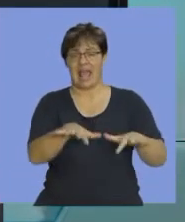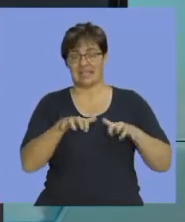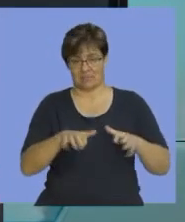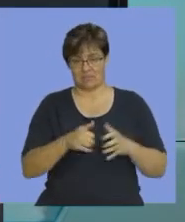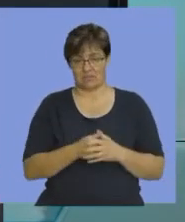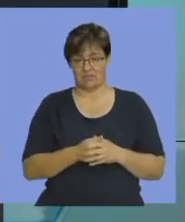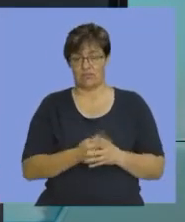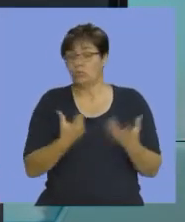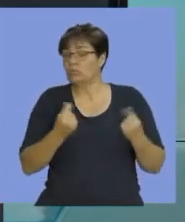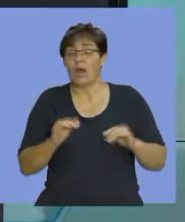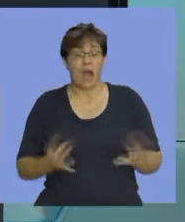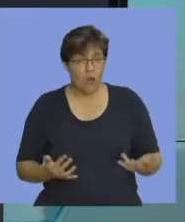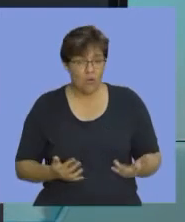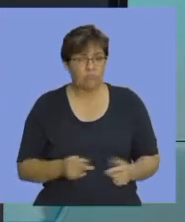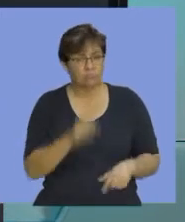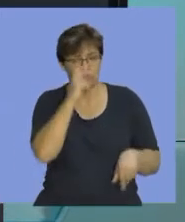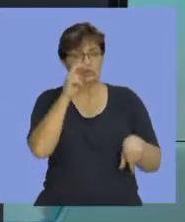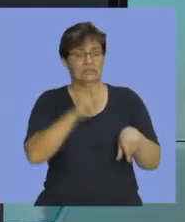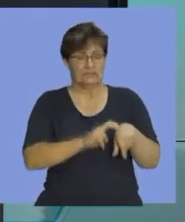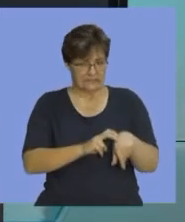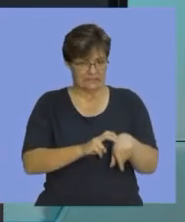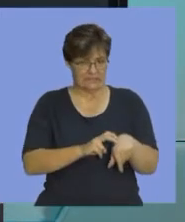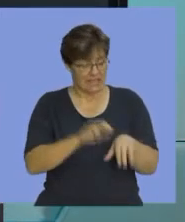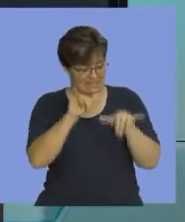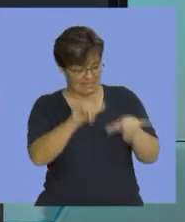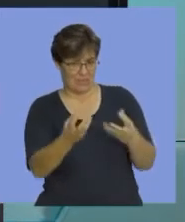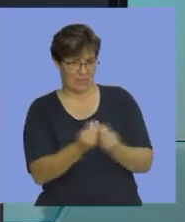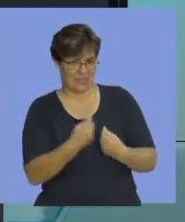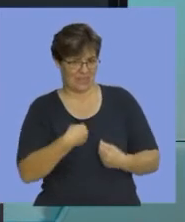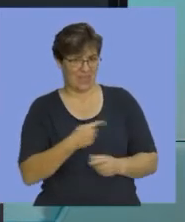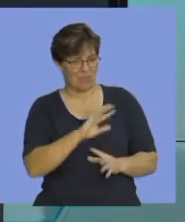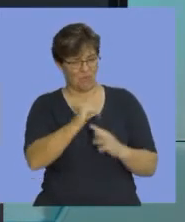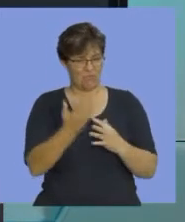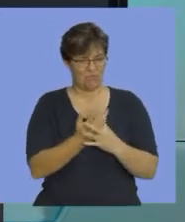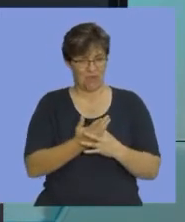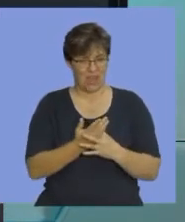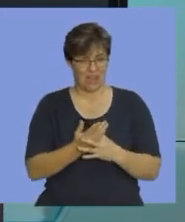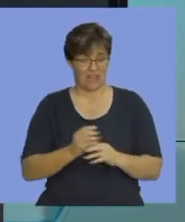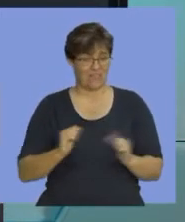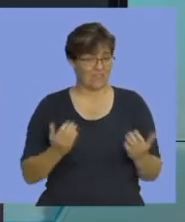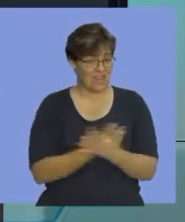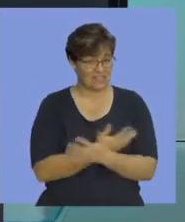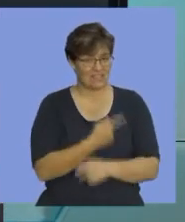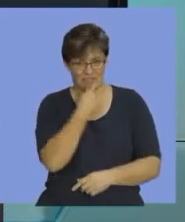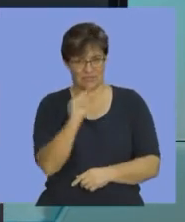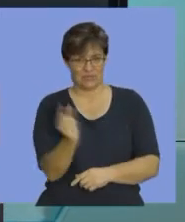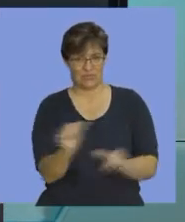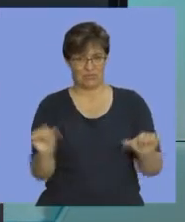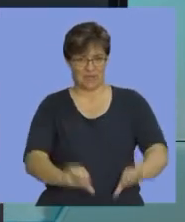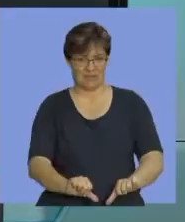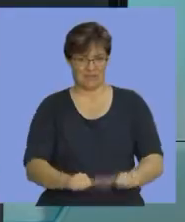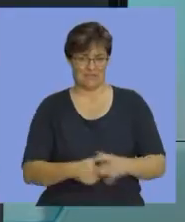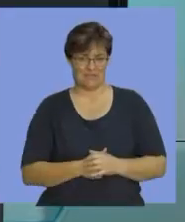So, in order to do that, you need to stay here, right here with us. Let's take a quick break, and we'll be back in a jiffy.